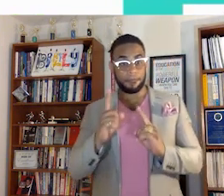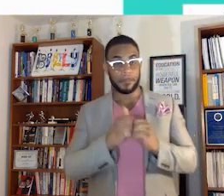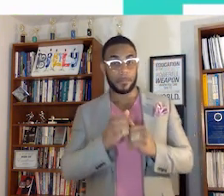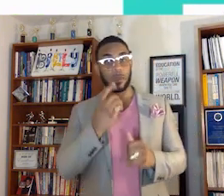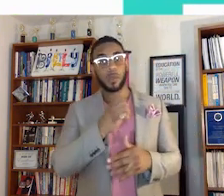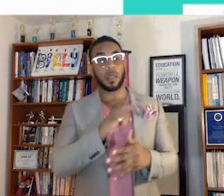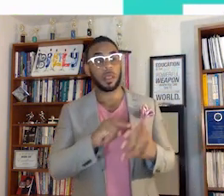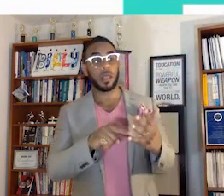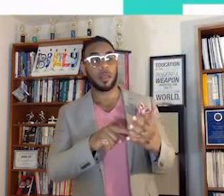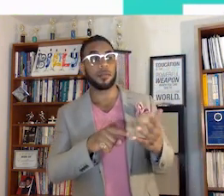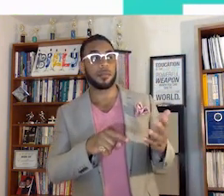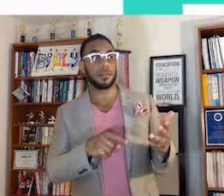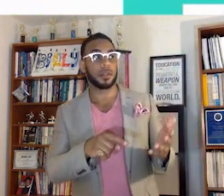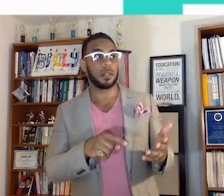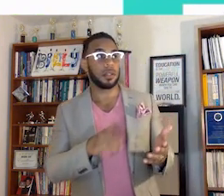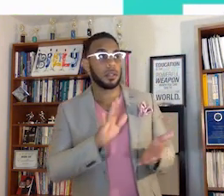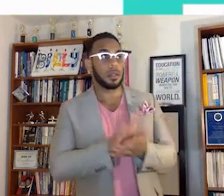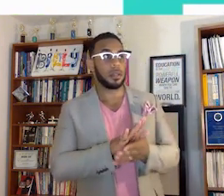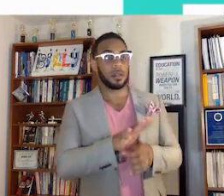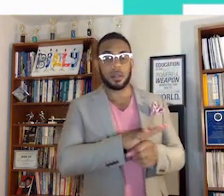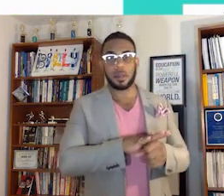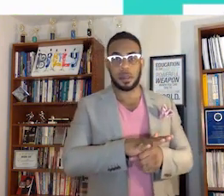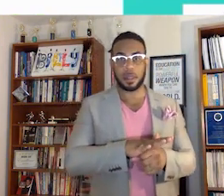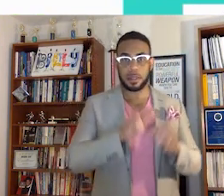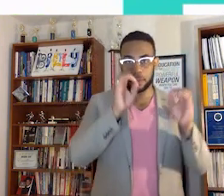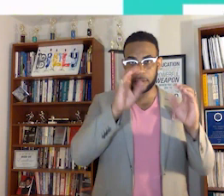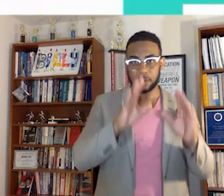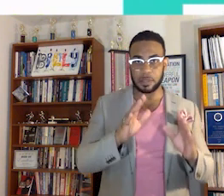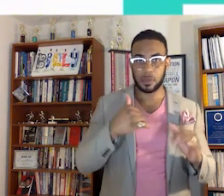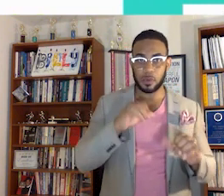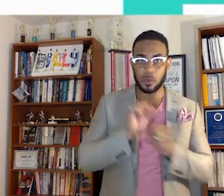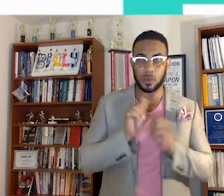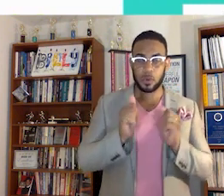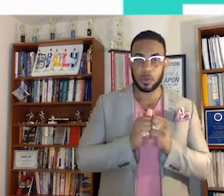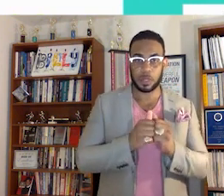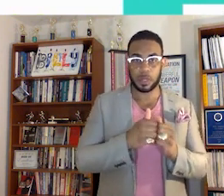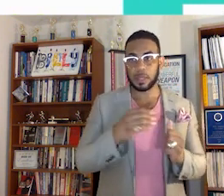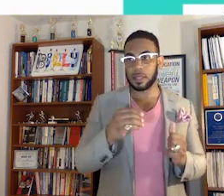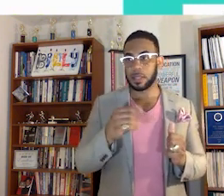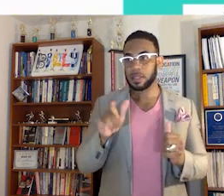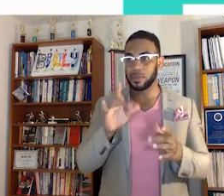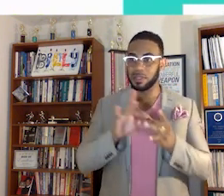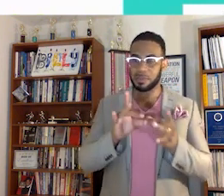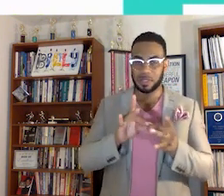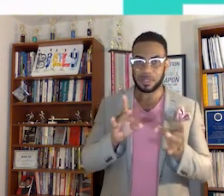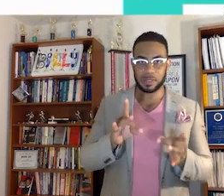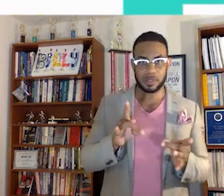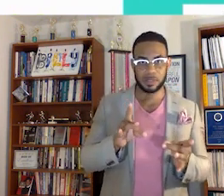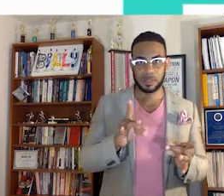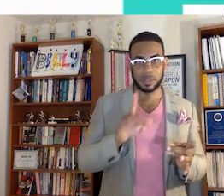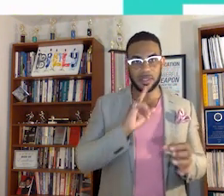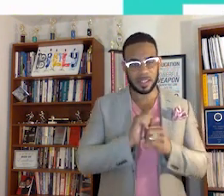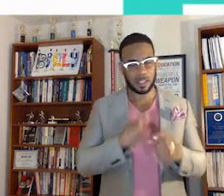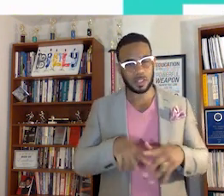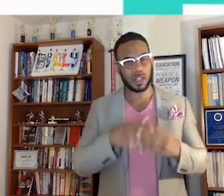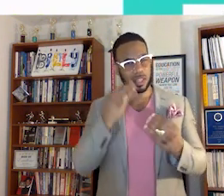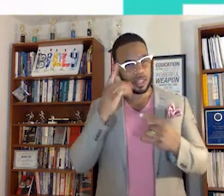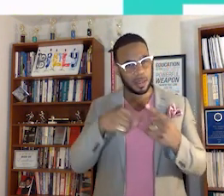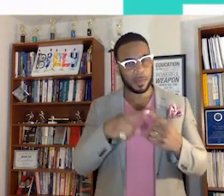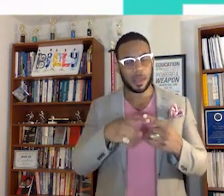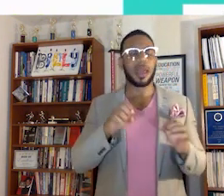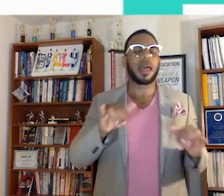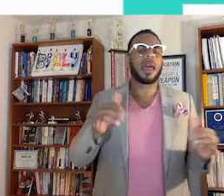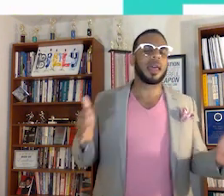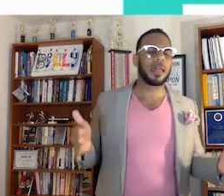with one of the school district teachers that we work with. And she was mentioning that they're actually starting to think about,